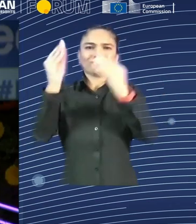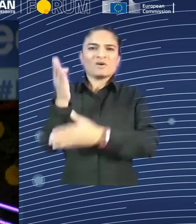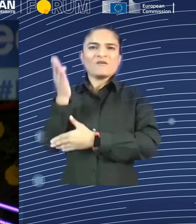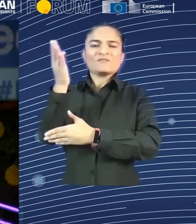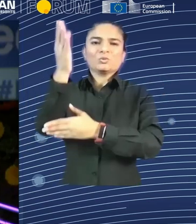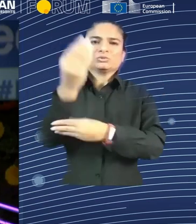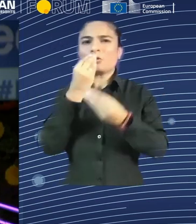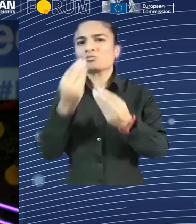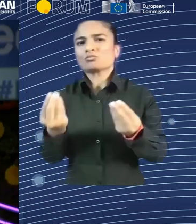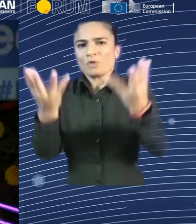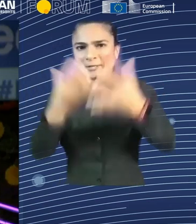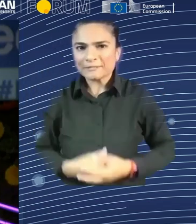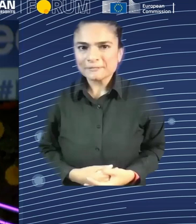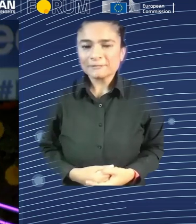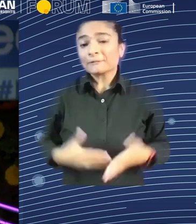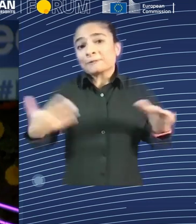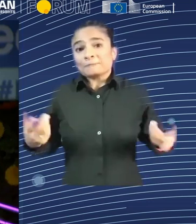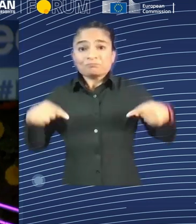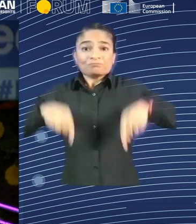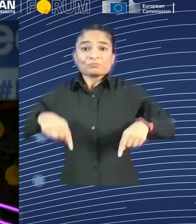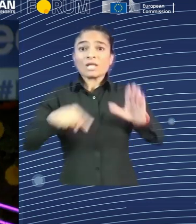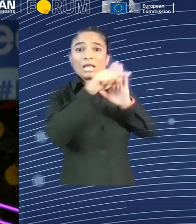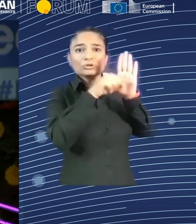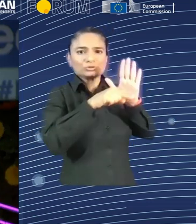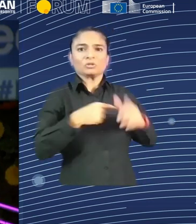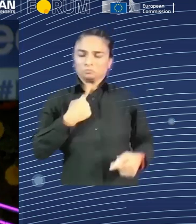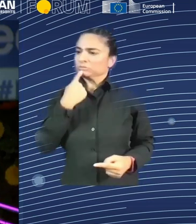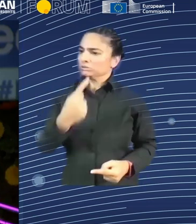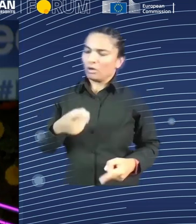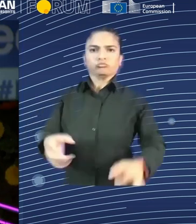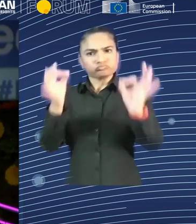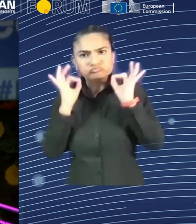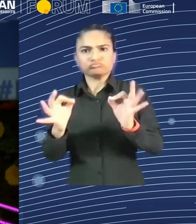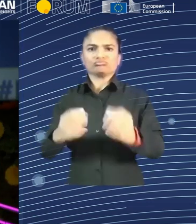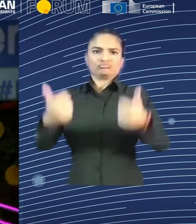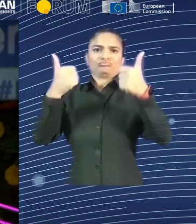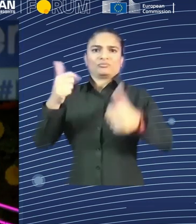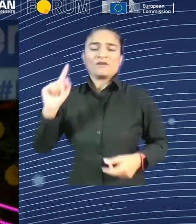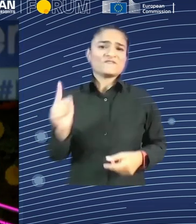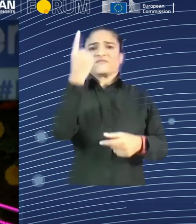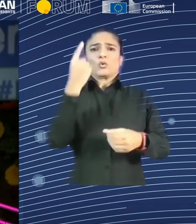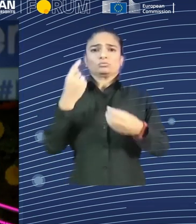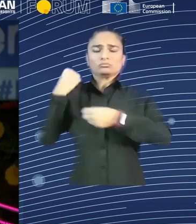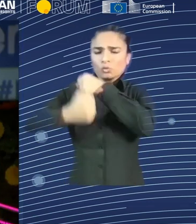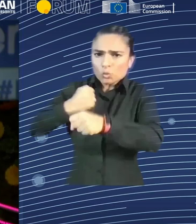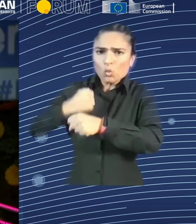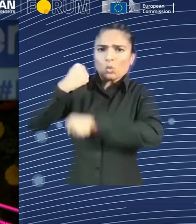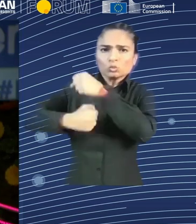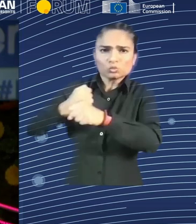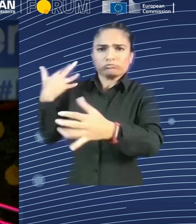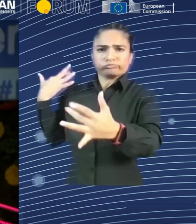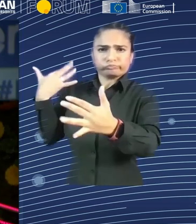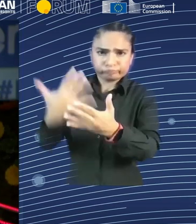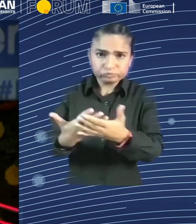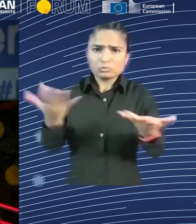also the first time after many years where the question if the generations that are coming will be living better than us was